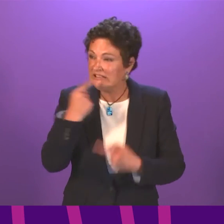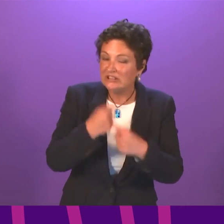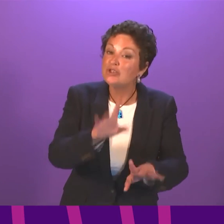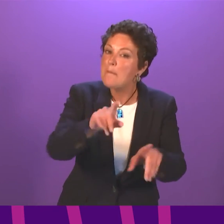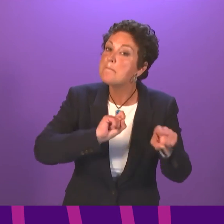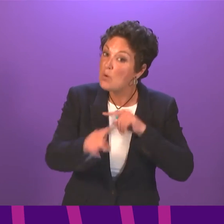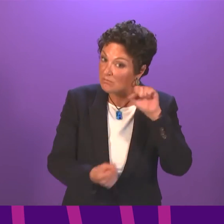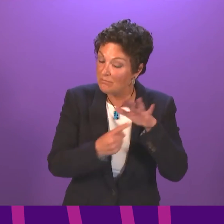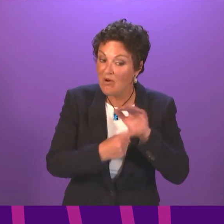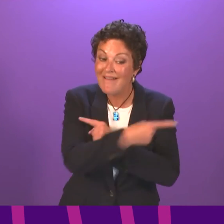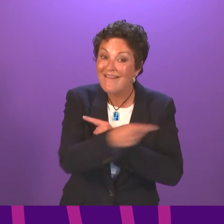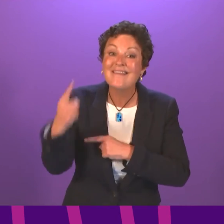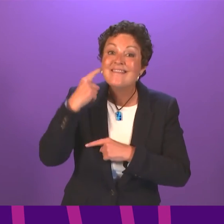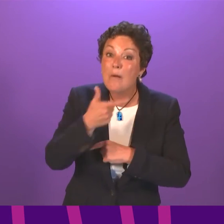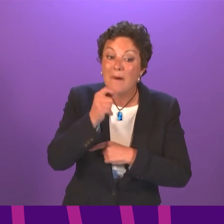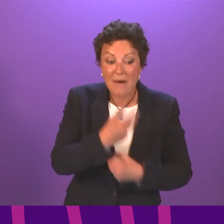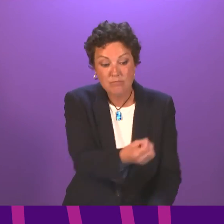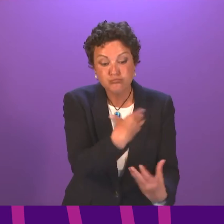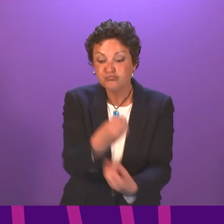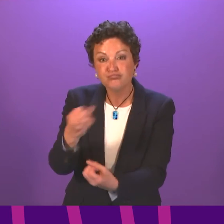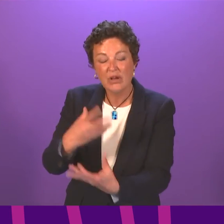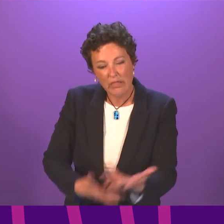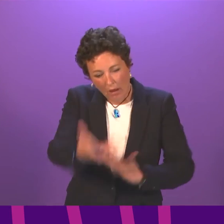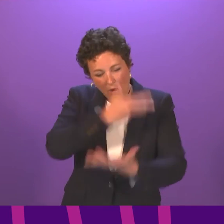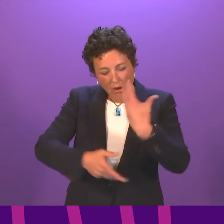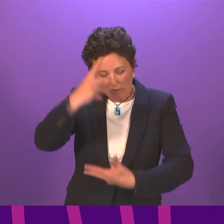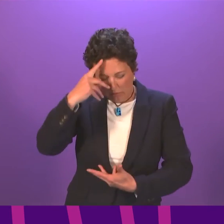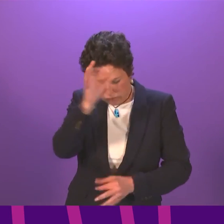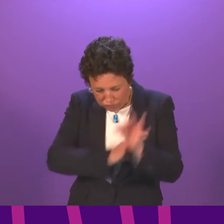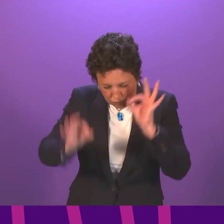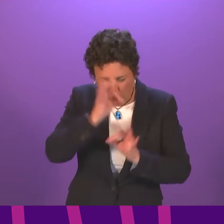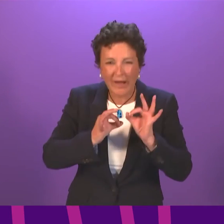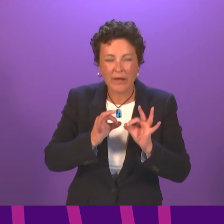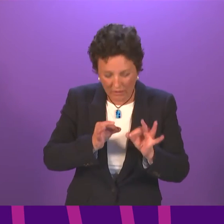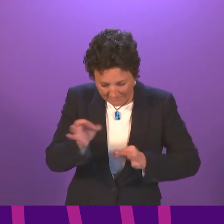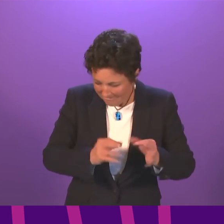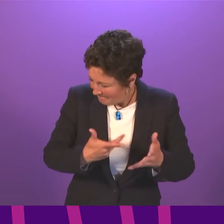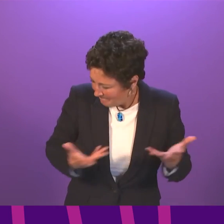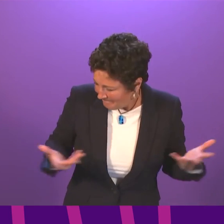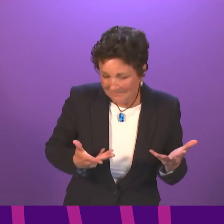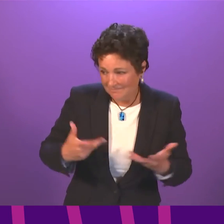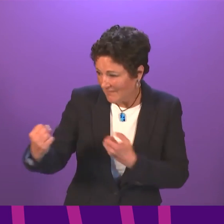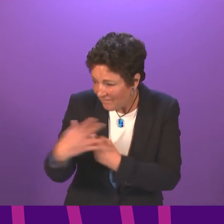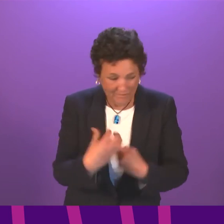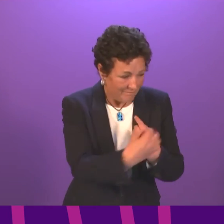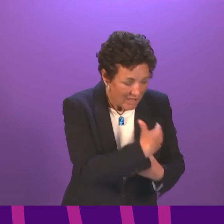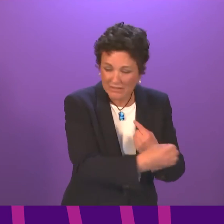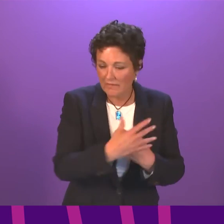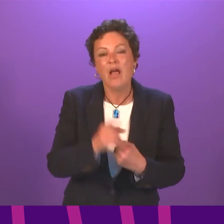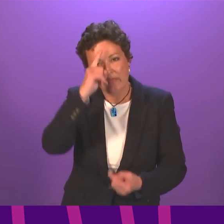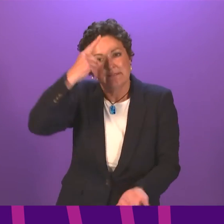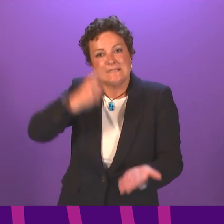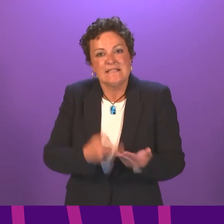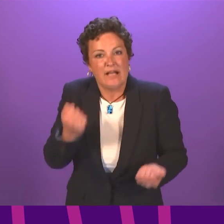all else, and arriving at the best overall judgments that we can. Doing that responsibly on the basis of the situation as it is,